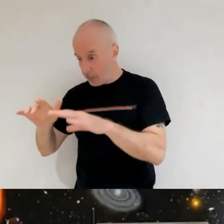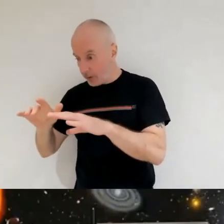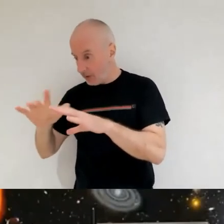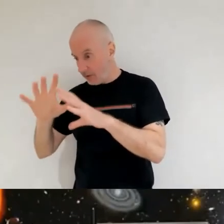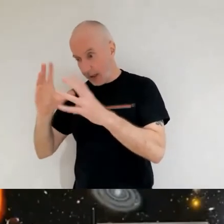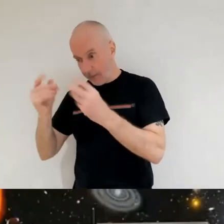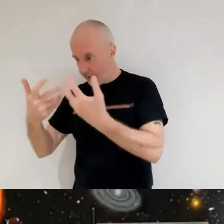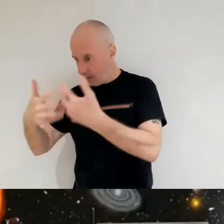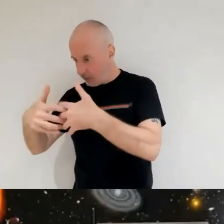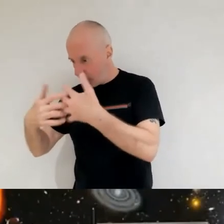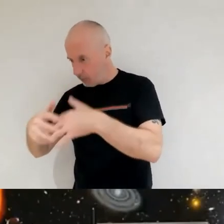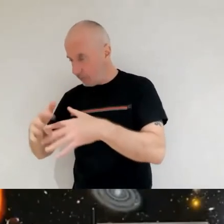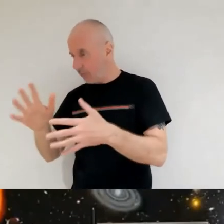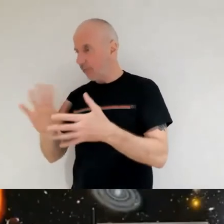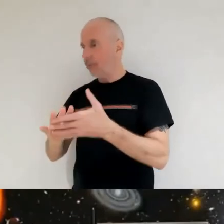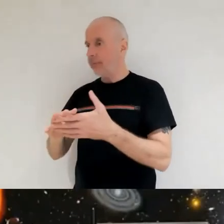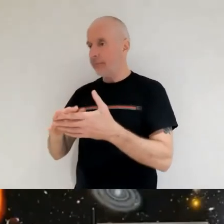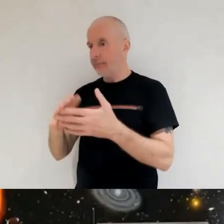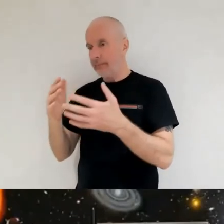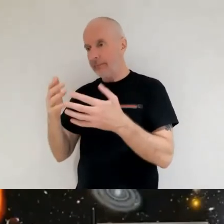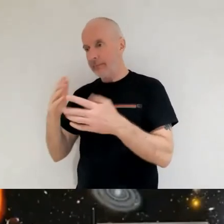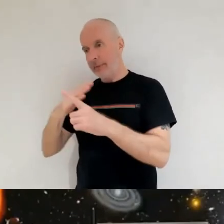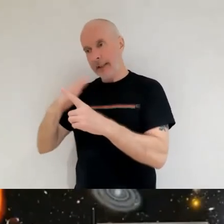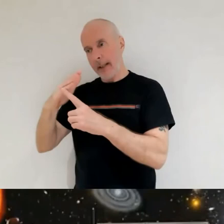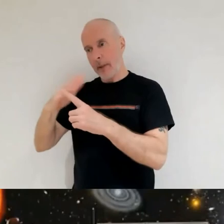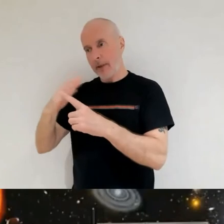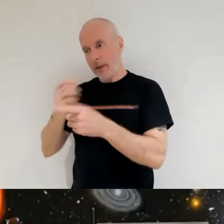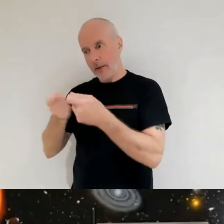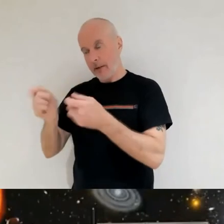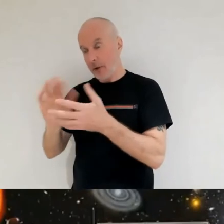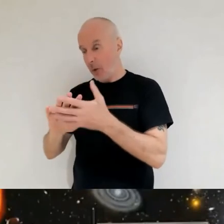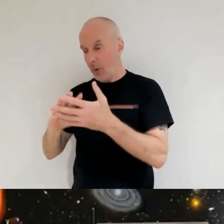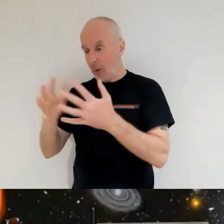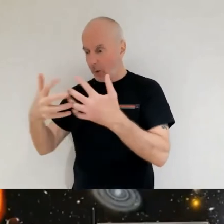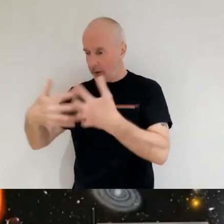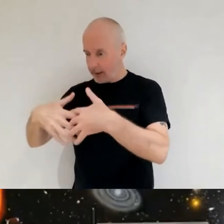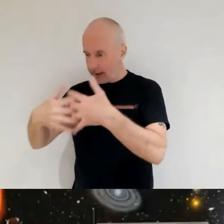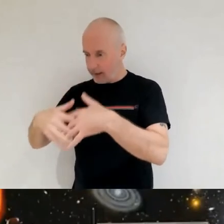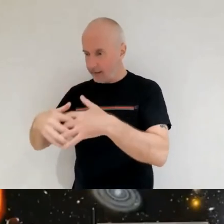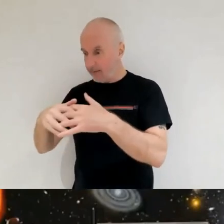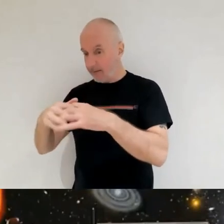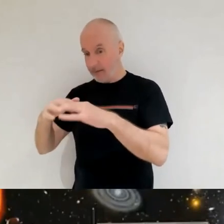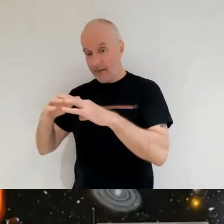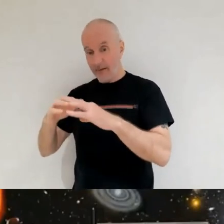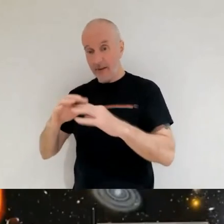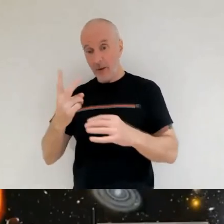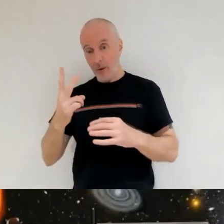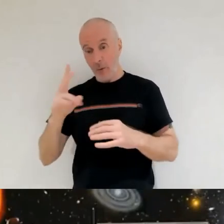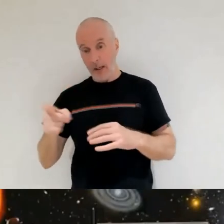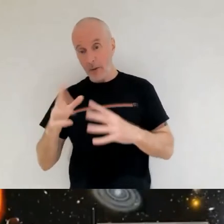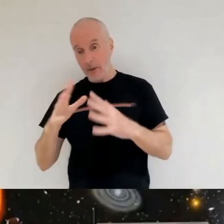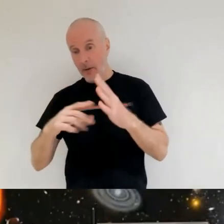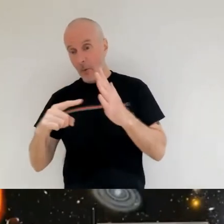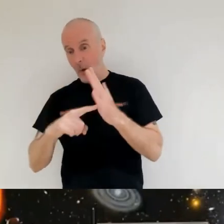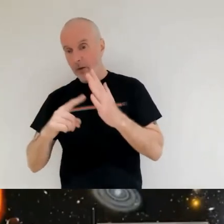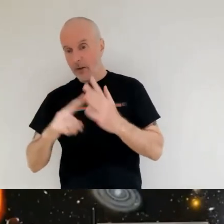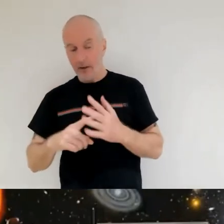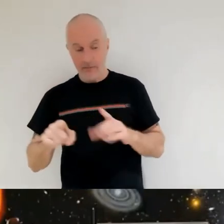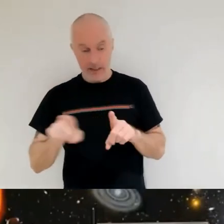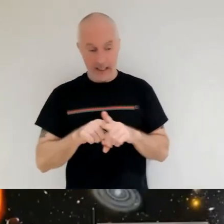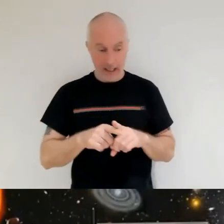internal temperature management to the actual instruments itself now 2000 watts that's what about a kettle